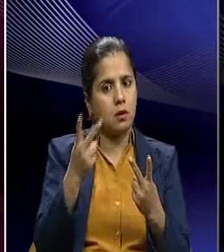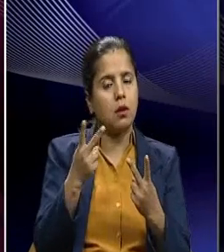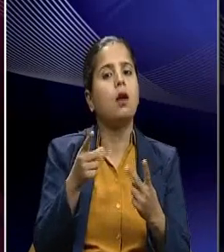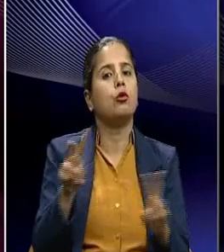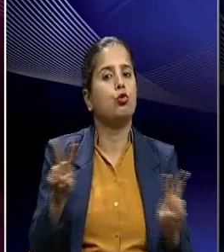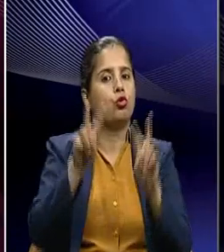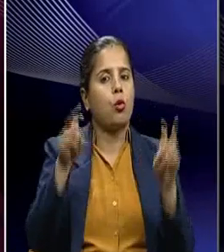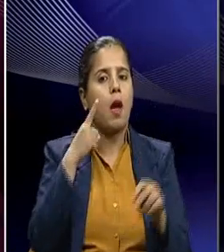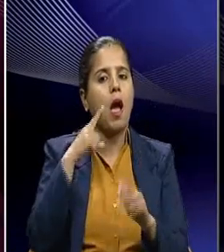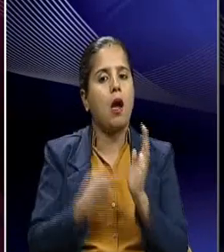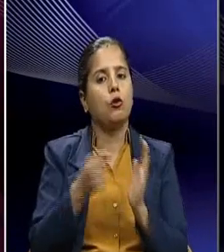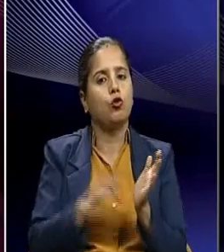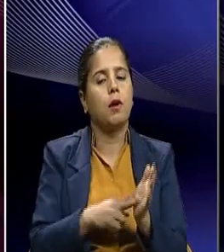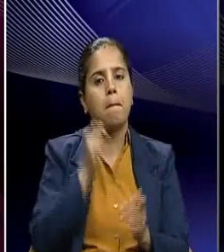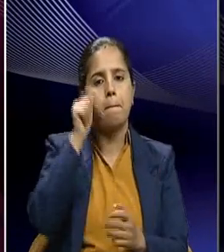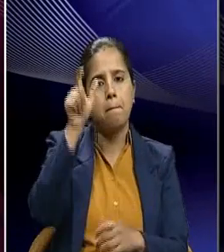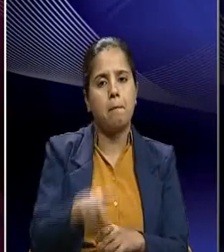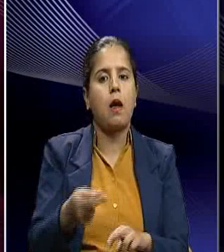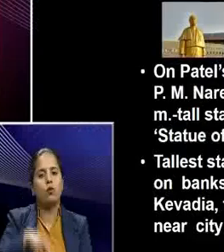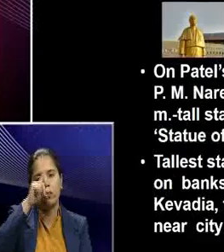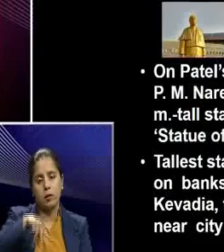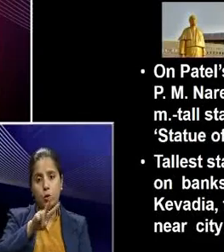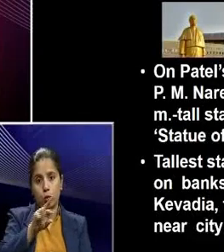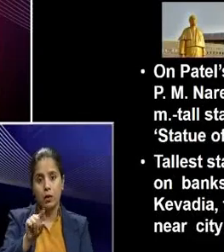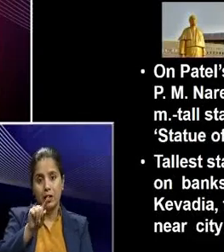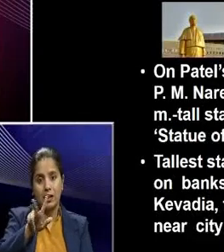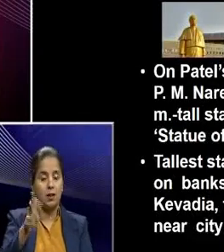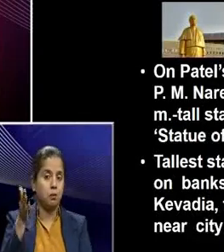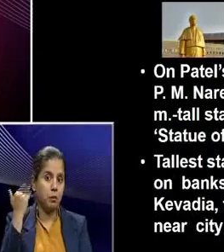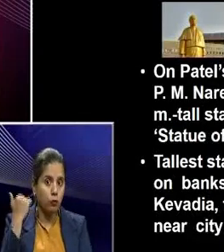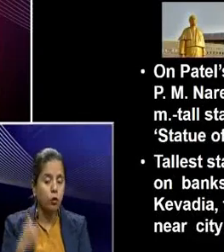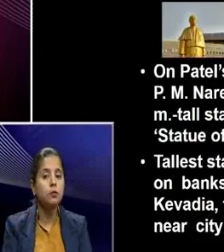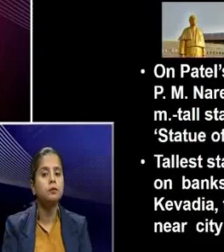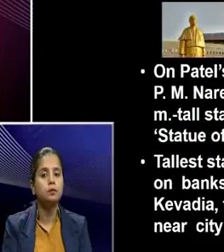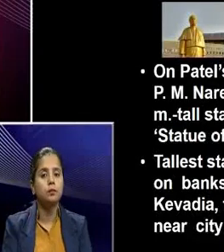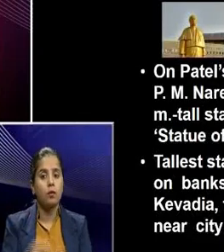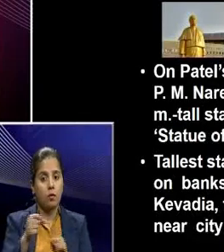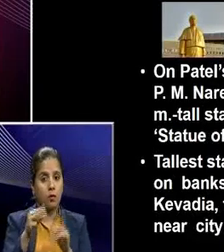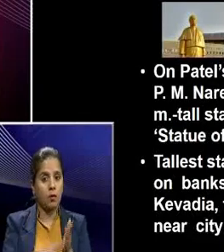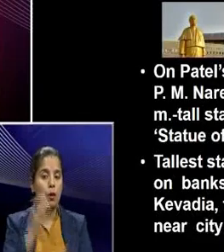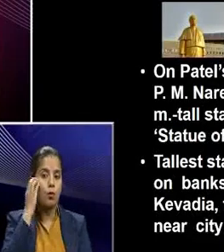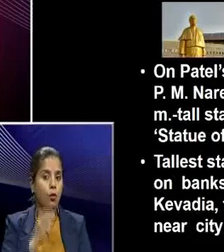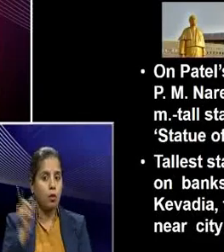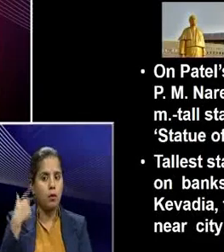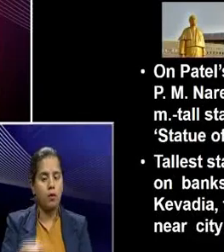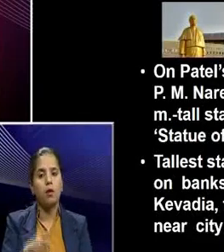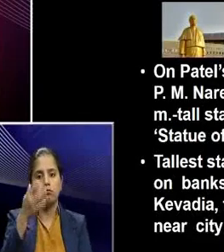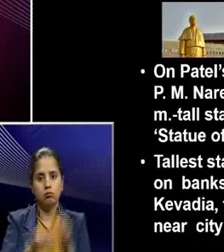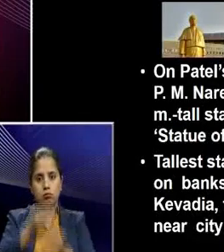title the Iron Man of India. India. And in 2018 prime minister Narendra Modi unveiled a